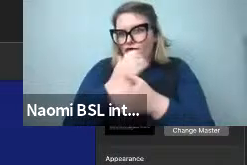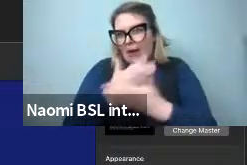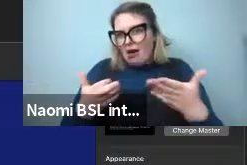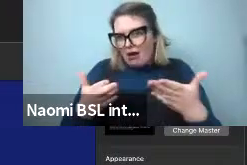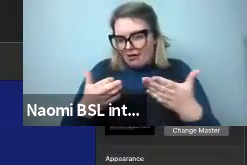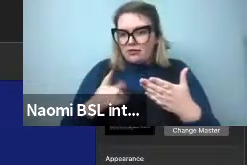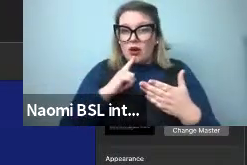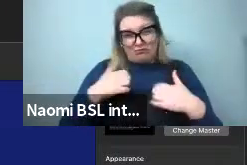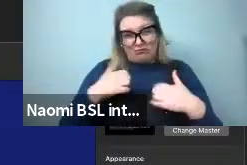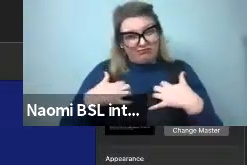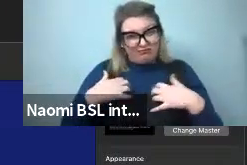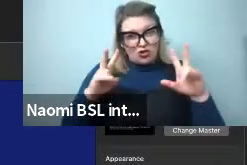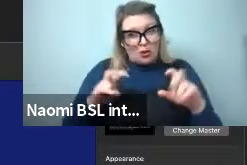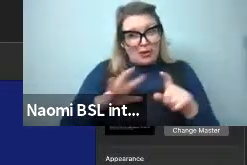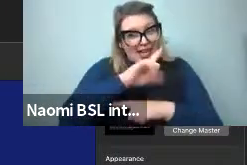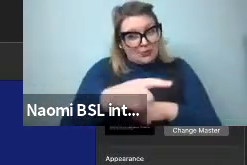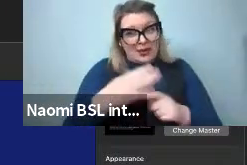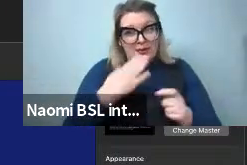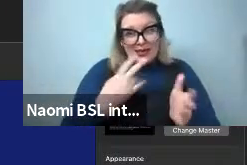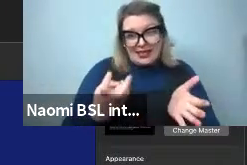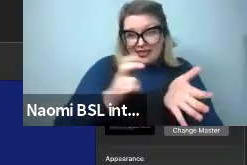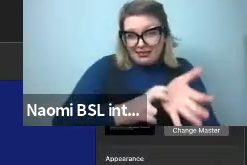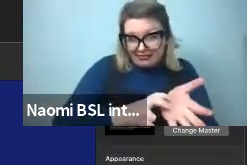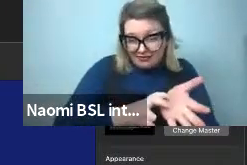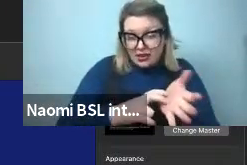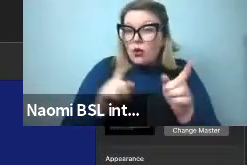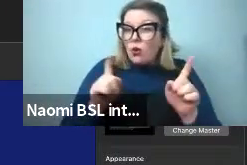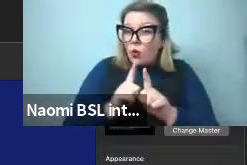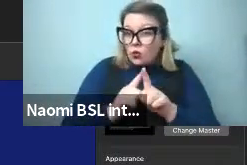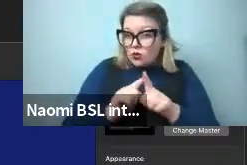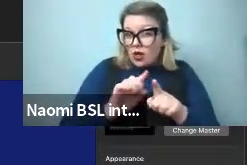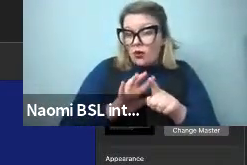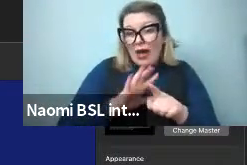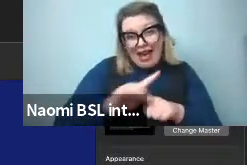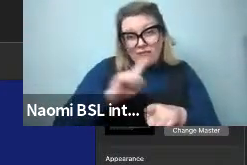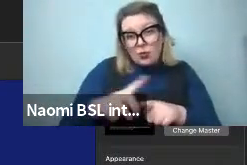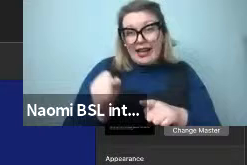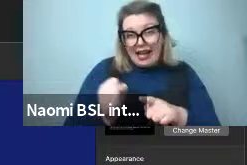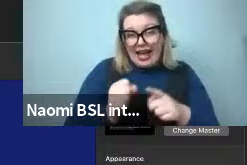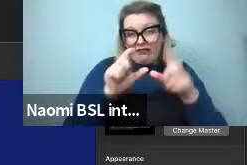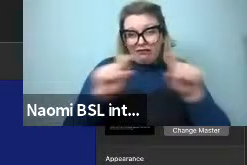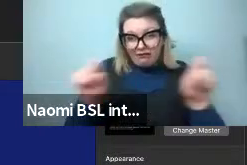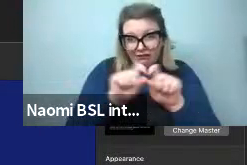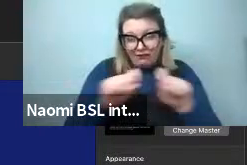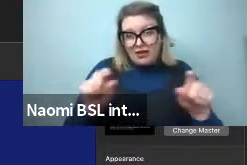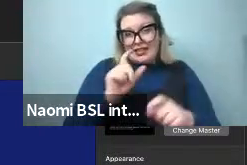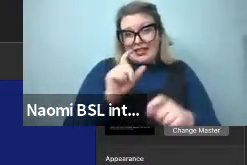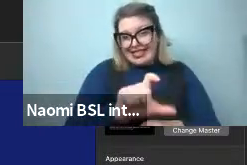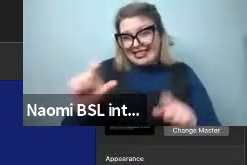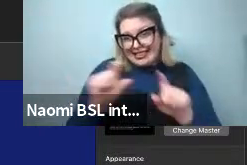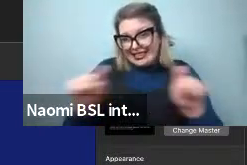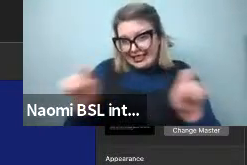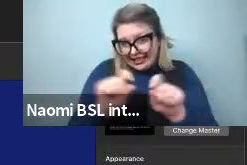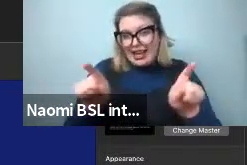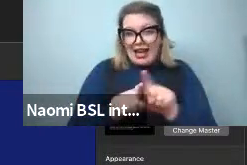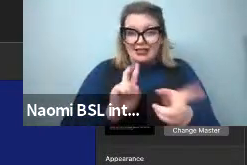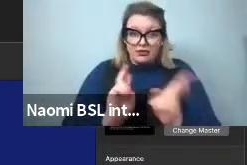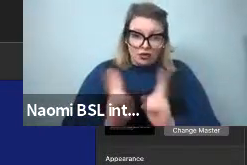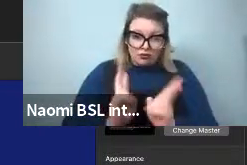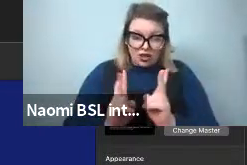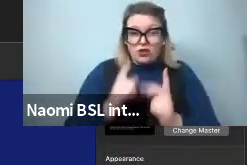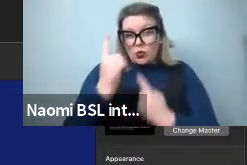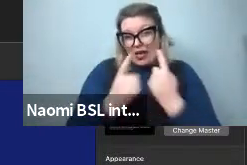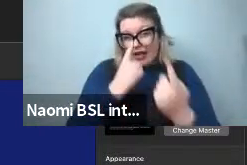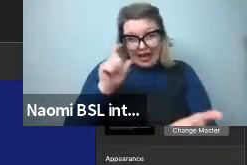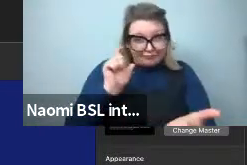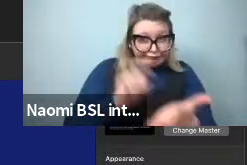also just like to highlight that we have closed captioning and BSL interpretation going. So you can turn on the closed captioning